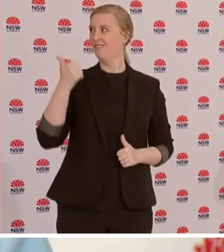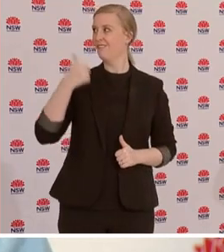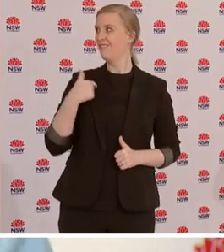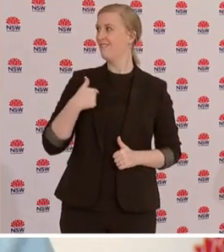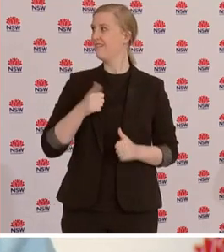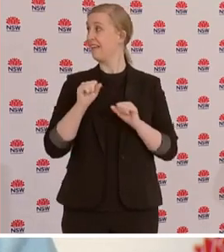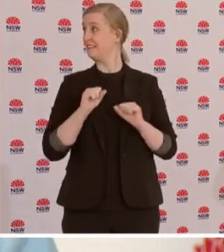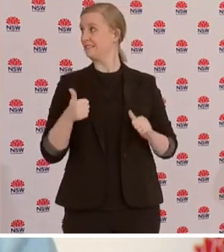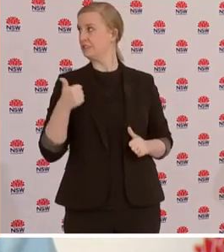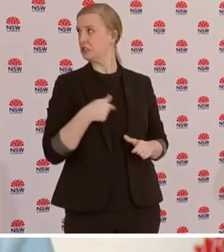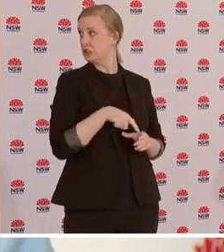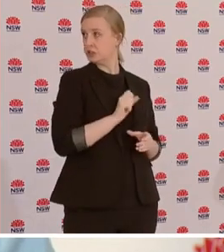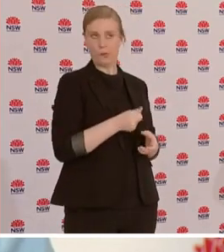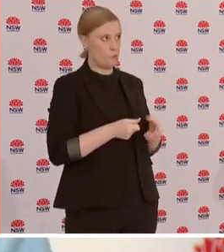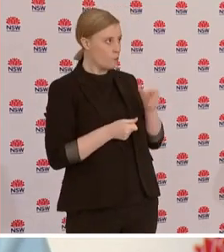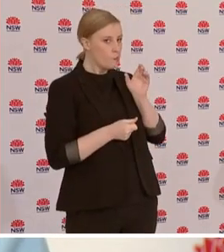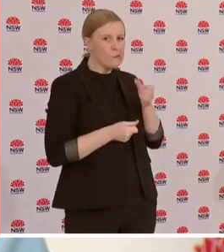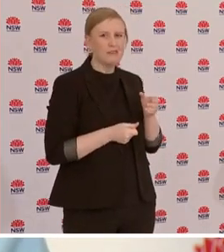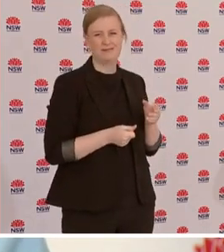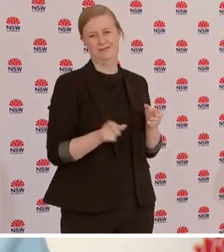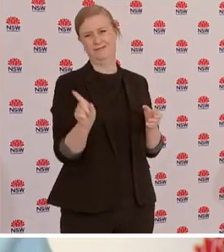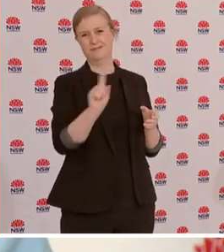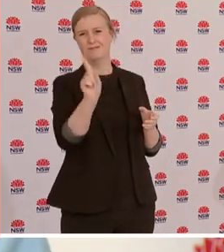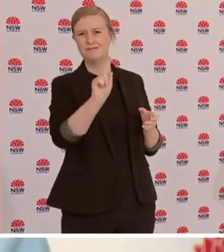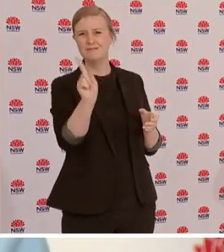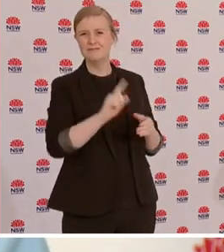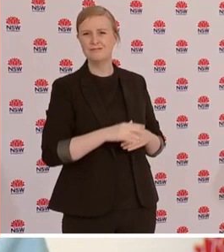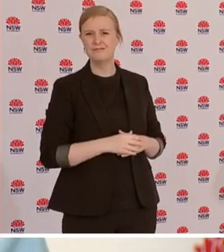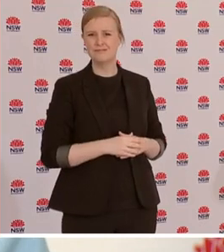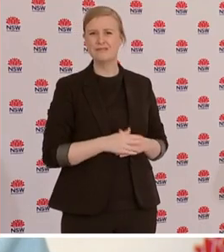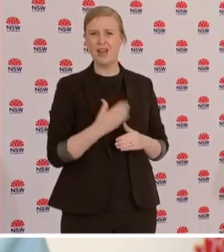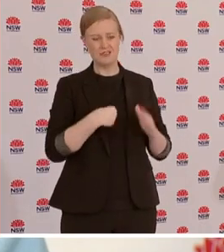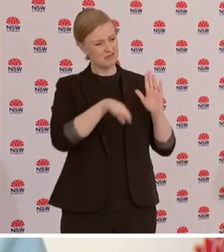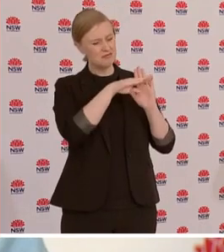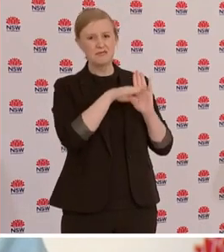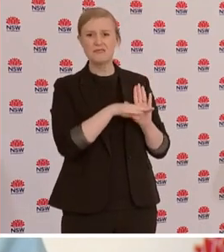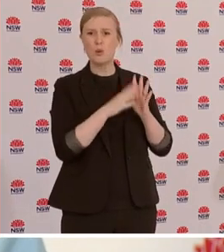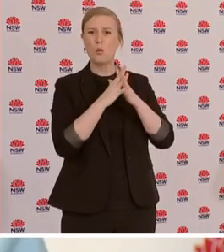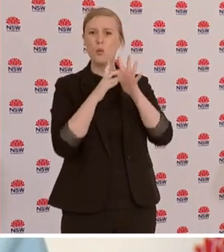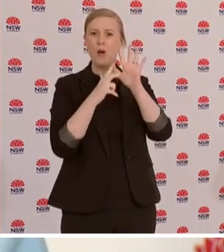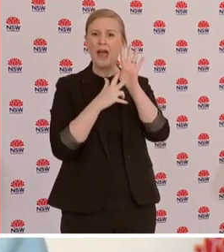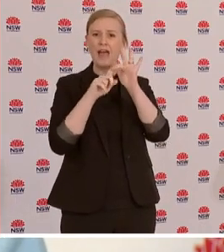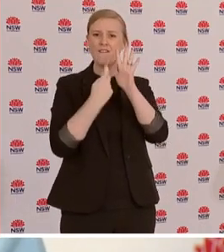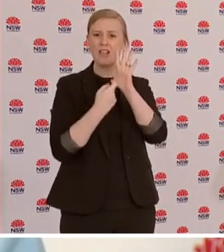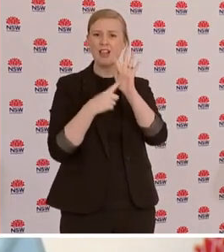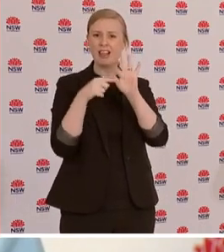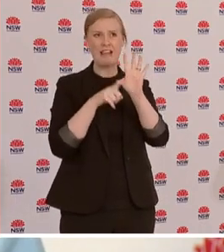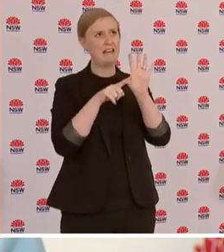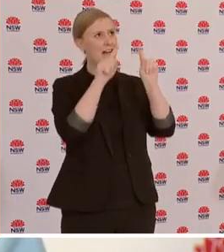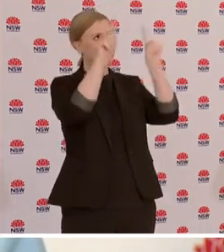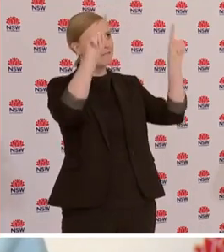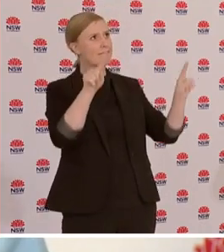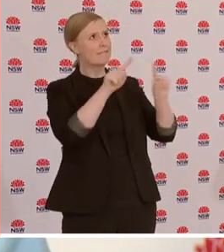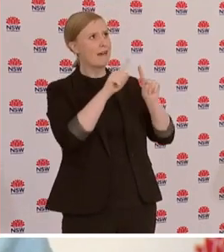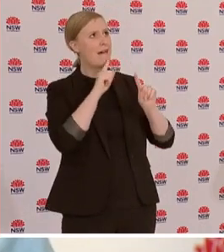alcohol-free zones, particularly in the Waverley Council area. Alcohol is prohibited on the beach and in parks around